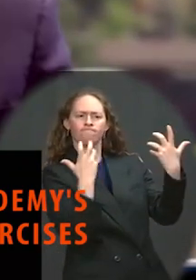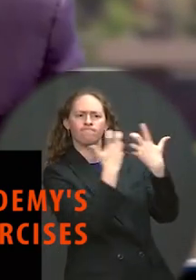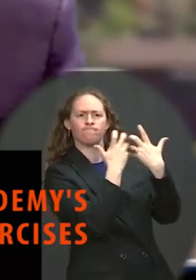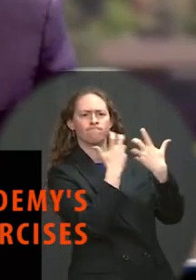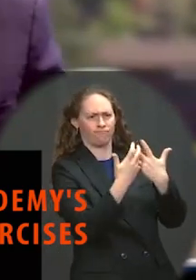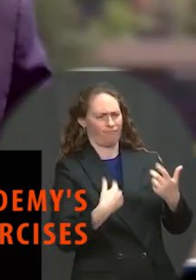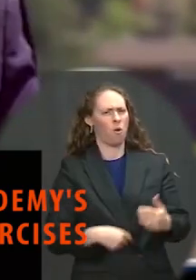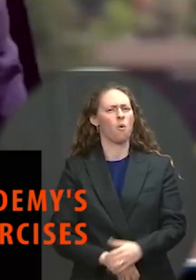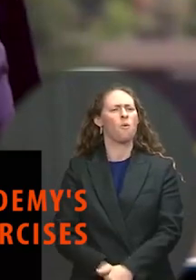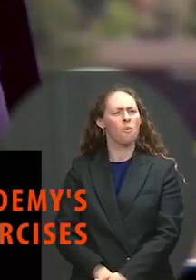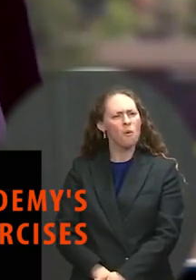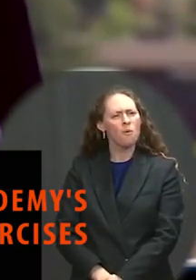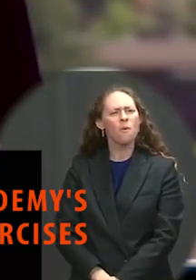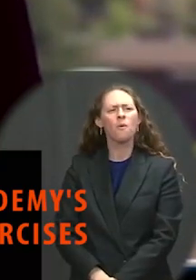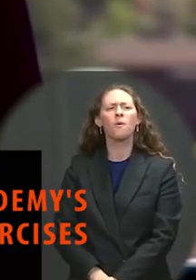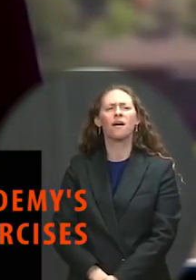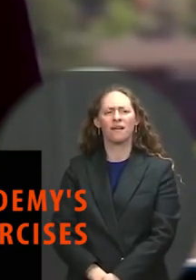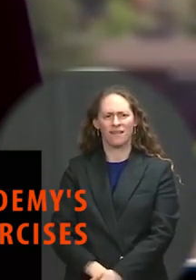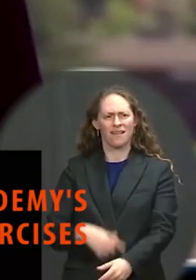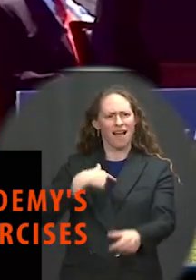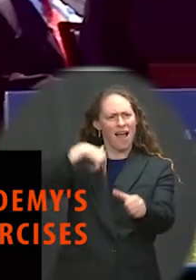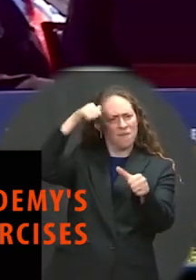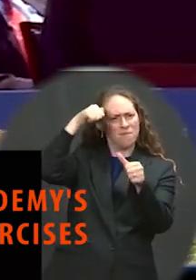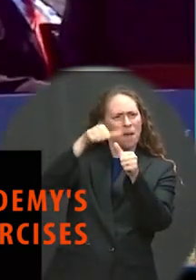Schultz, this is your father's Coast Guard.